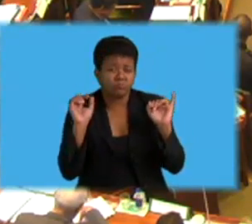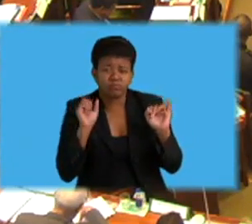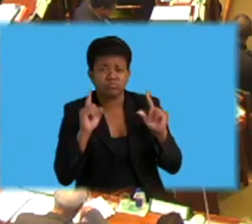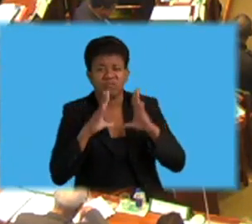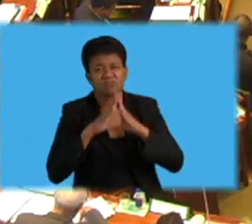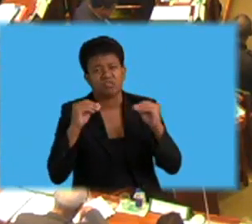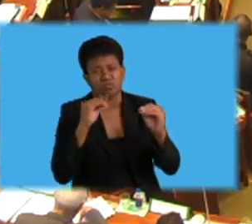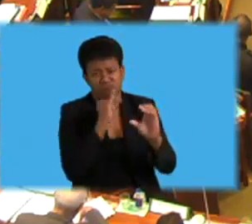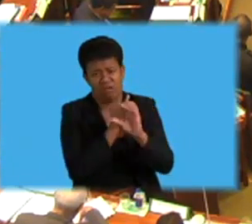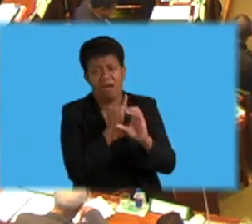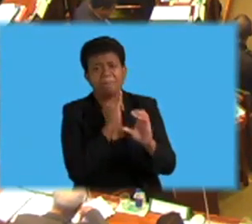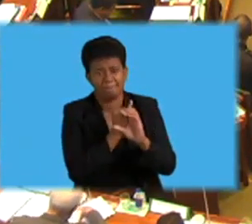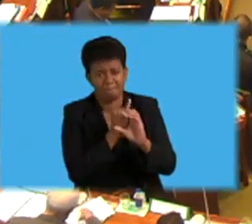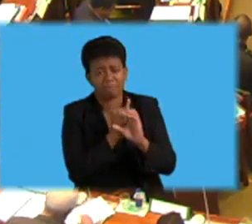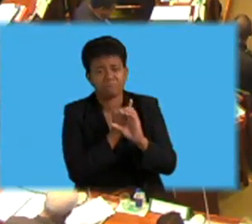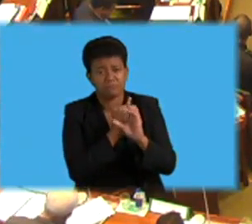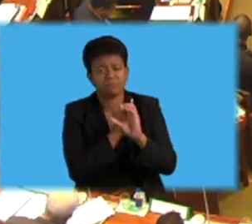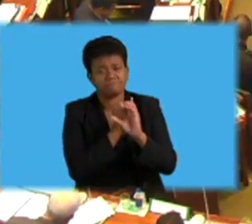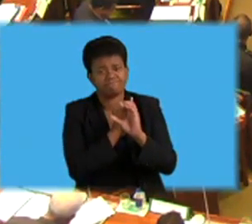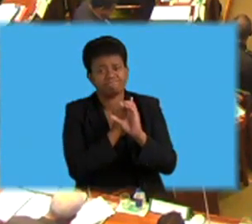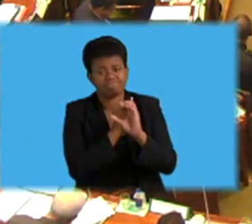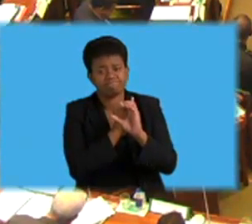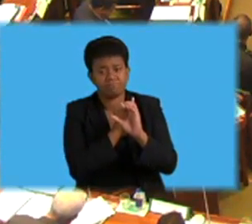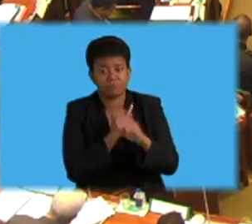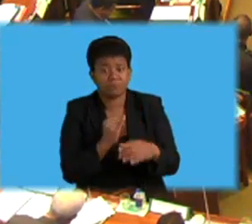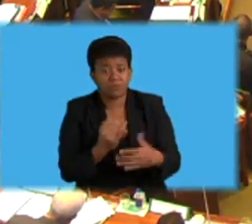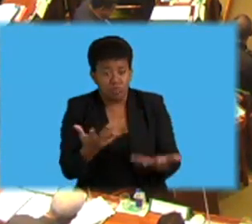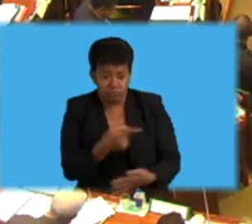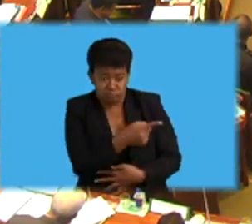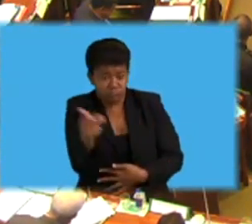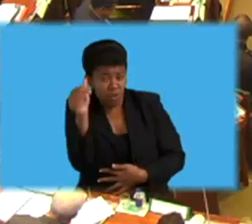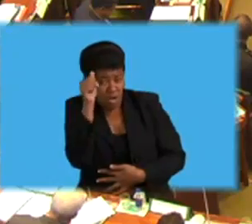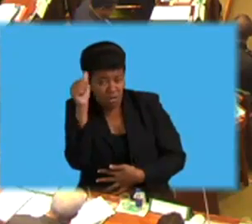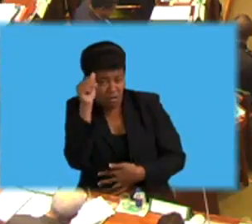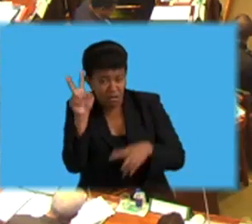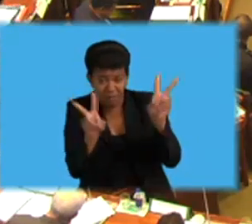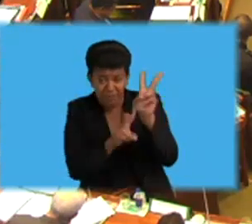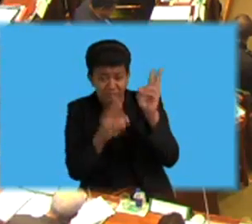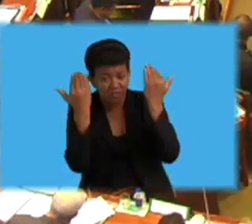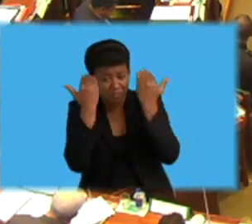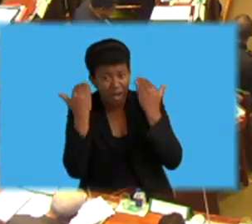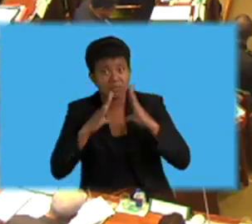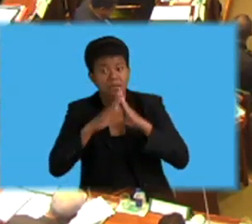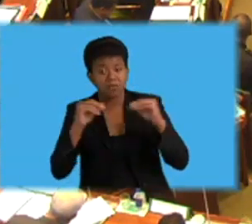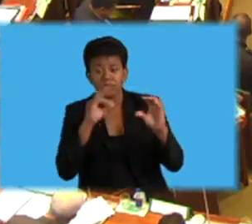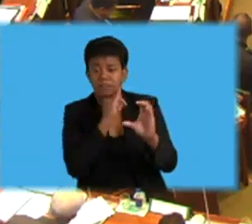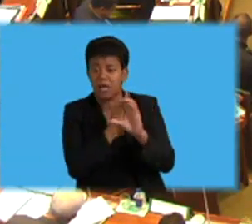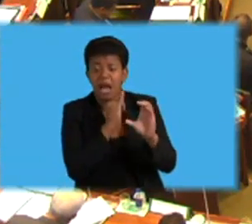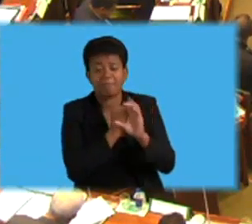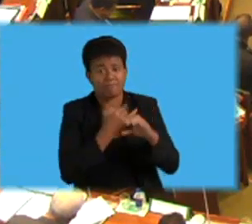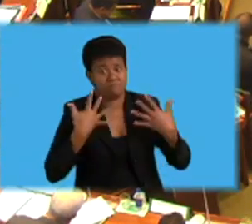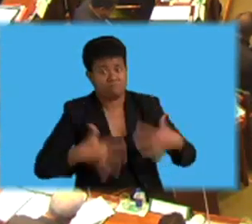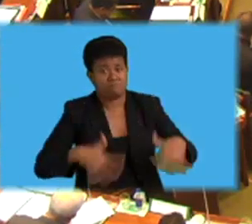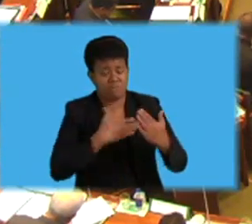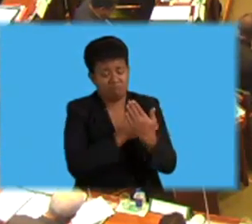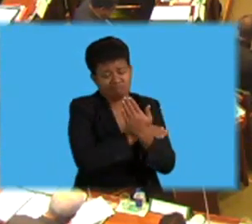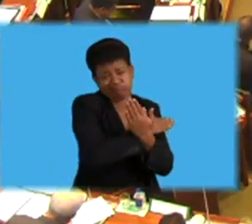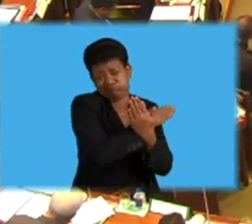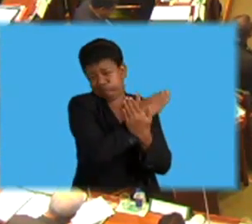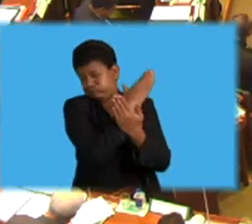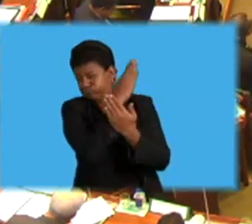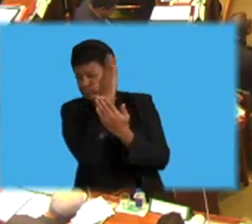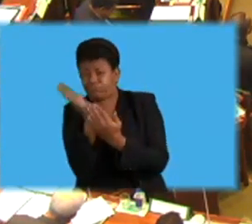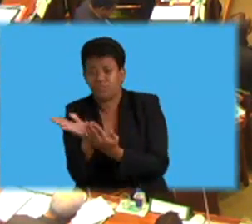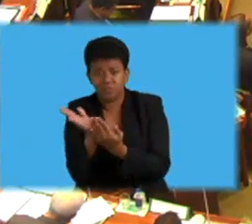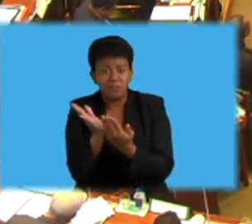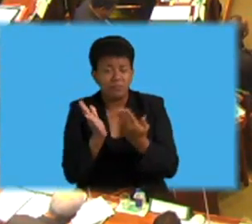As you know, Honorable Deputy Speaker, sex crime involves a broad spectrum of factors and issues,